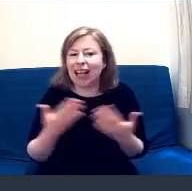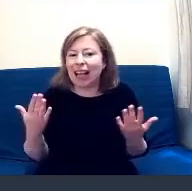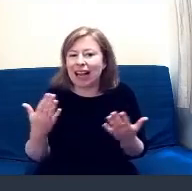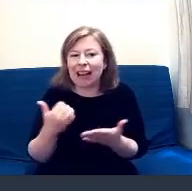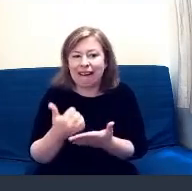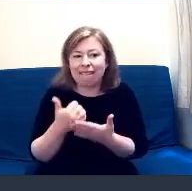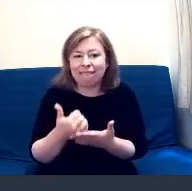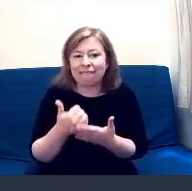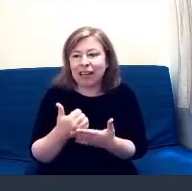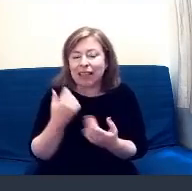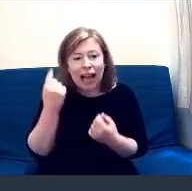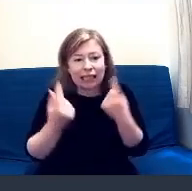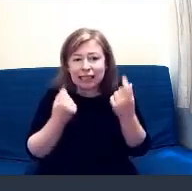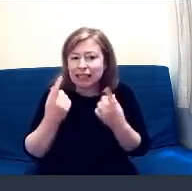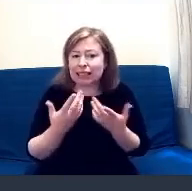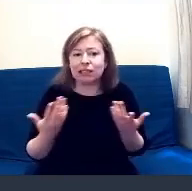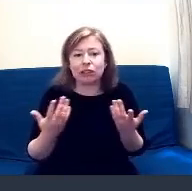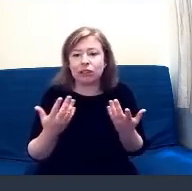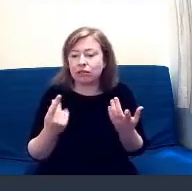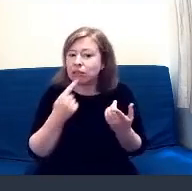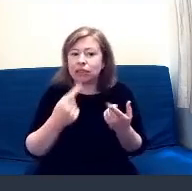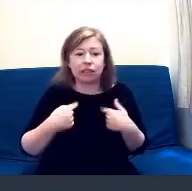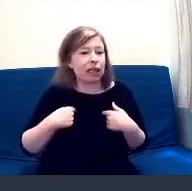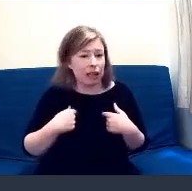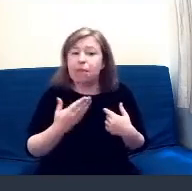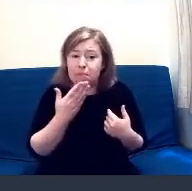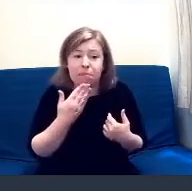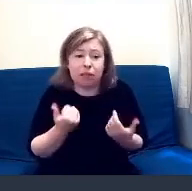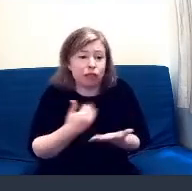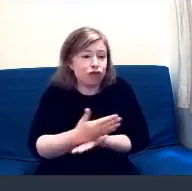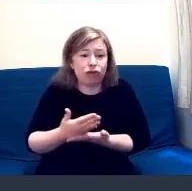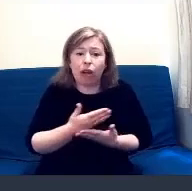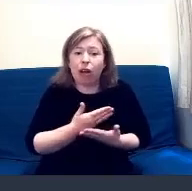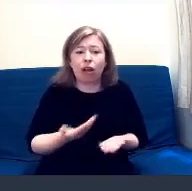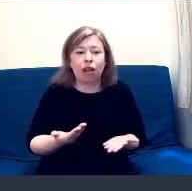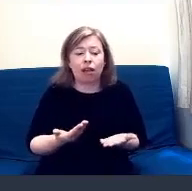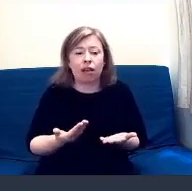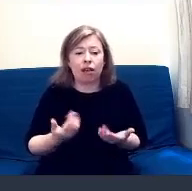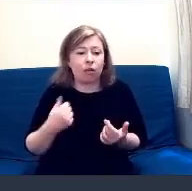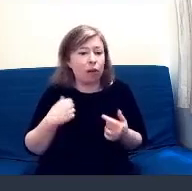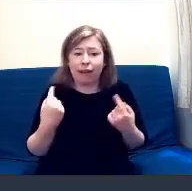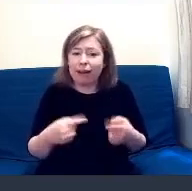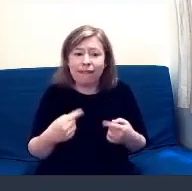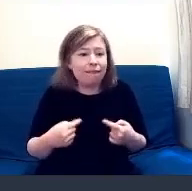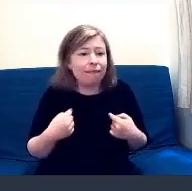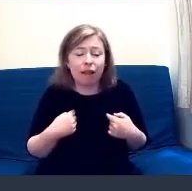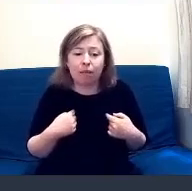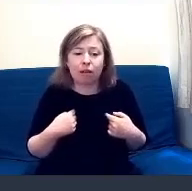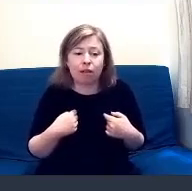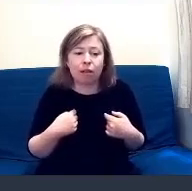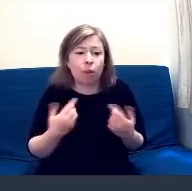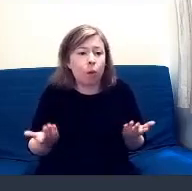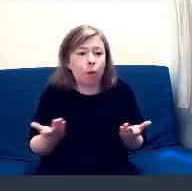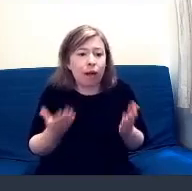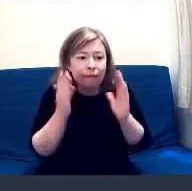us any suggestions that you want to make by all means just share with us. We are available on Facebook,